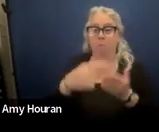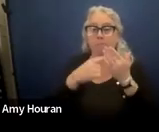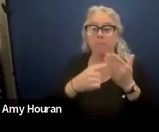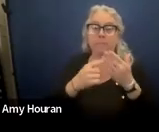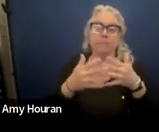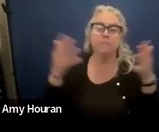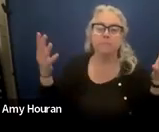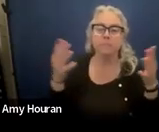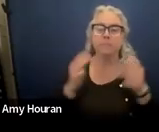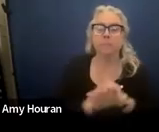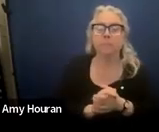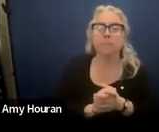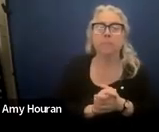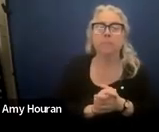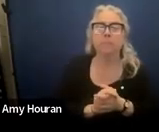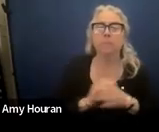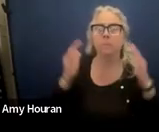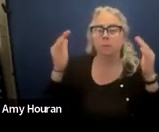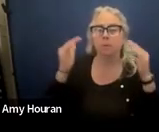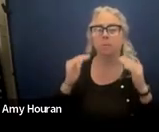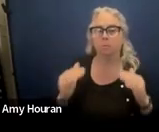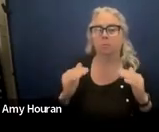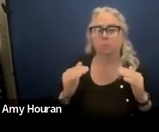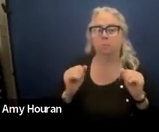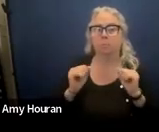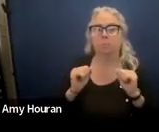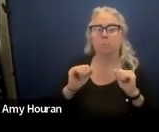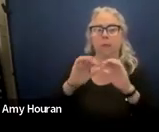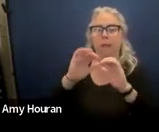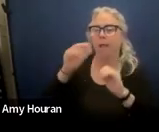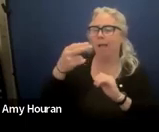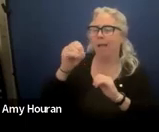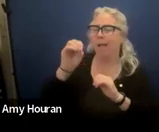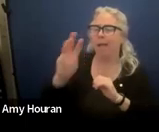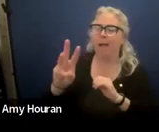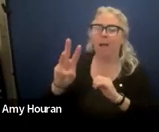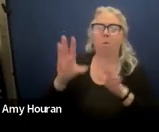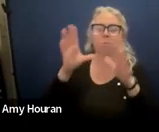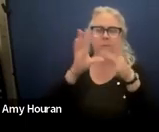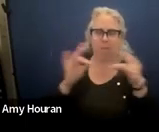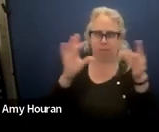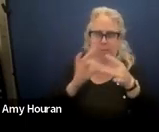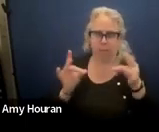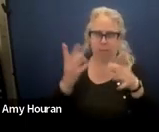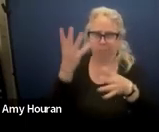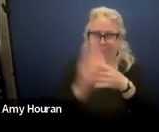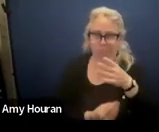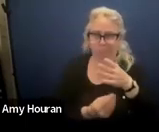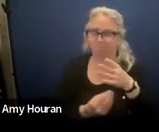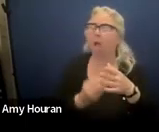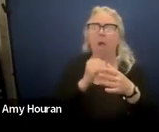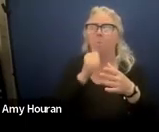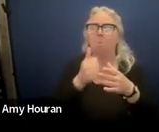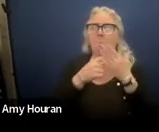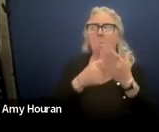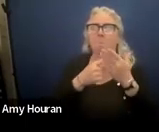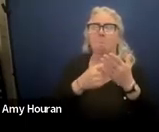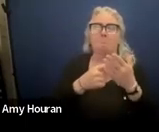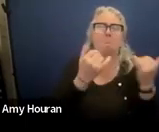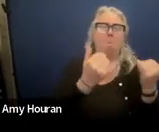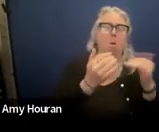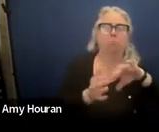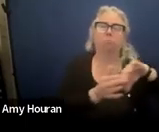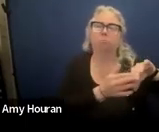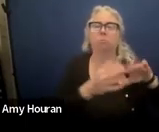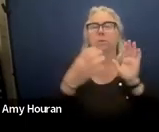um and then there were how statements missing in i won't get into the details of that yet but in section four